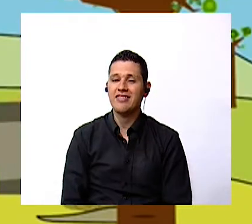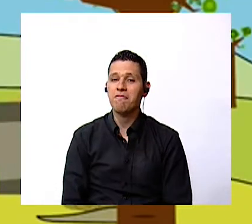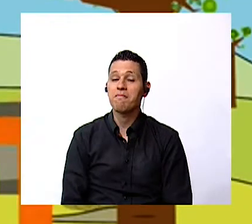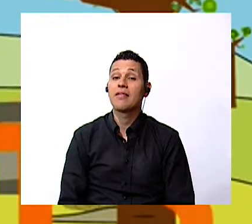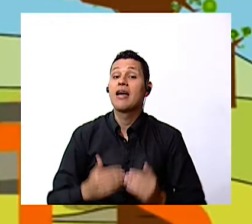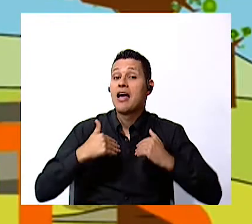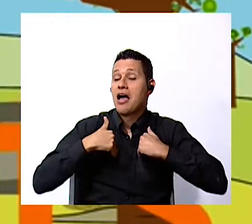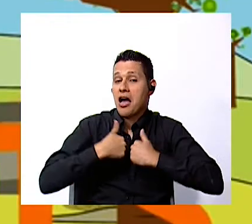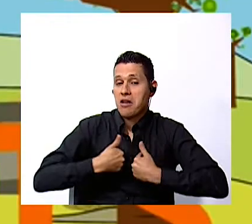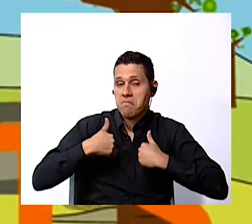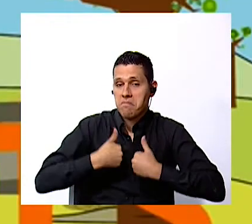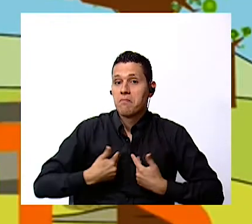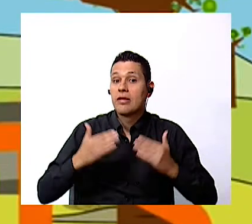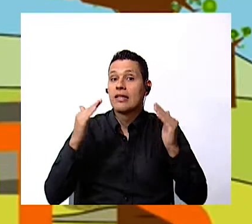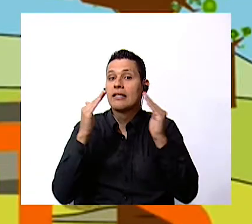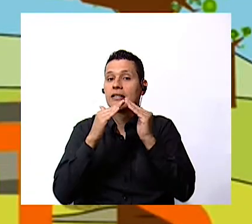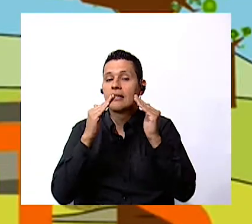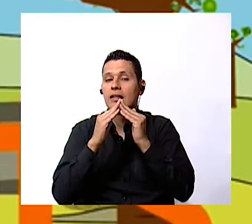habitats